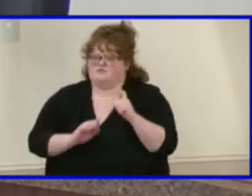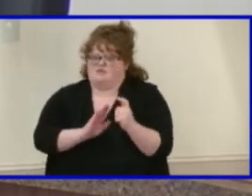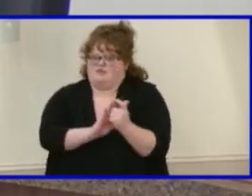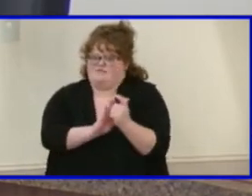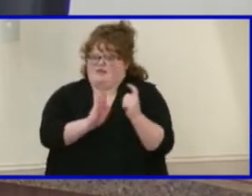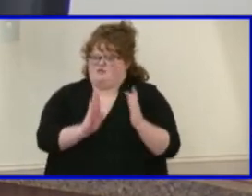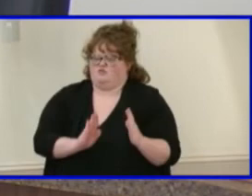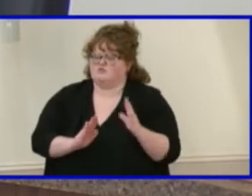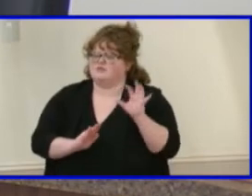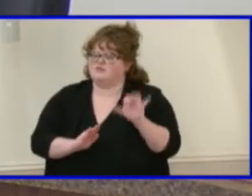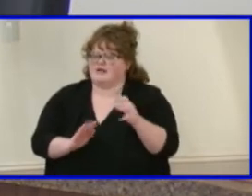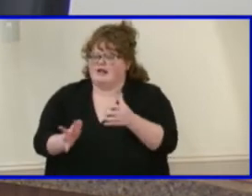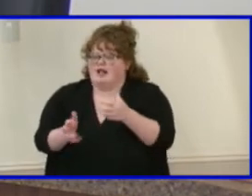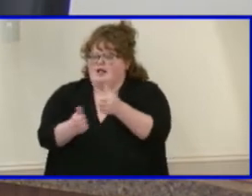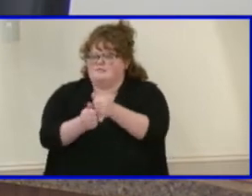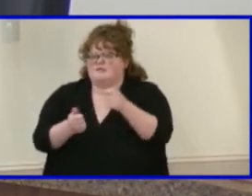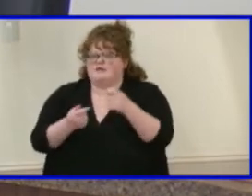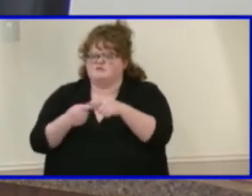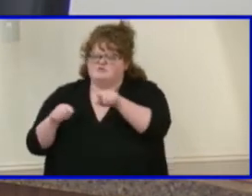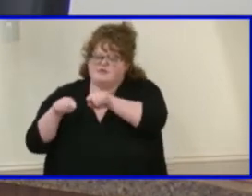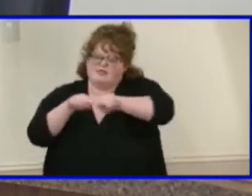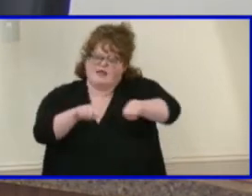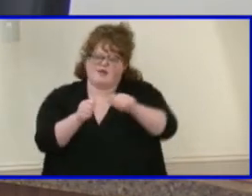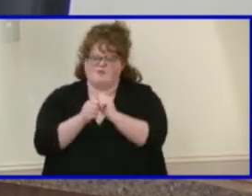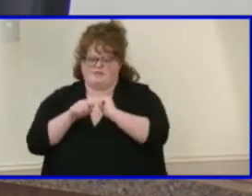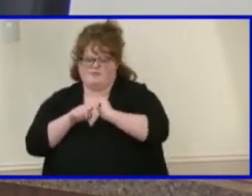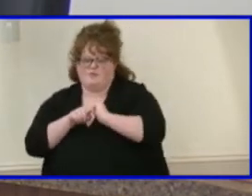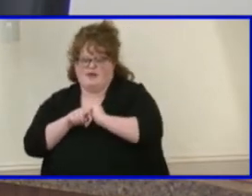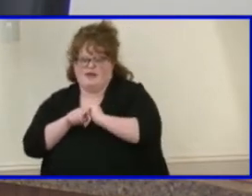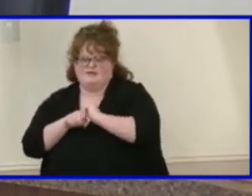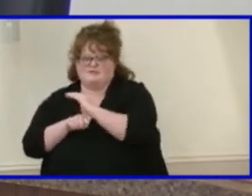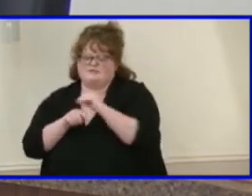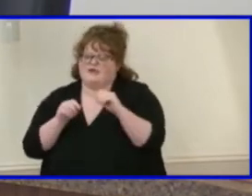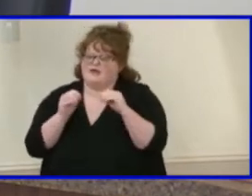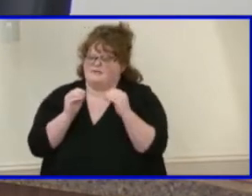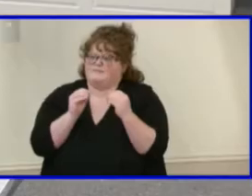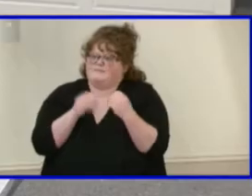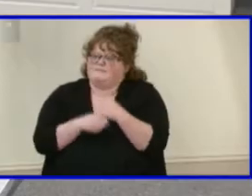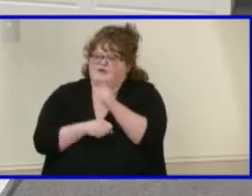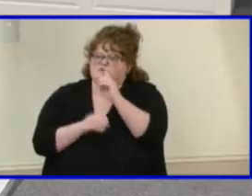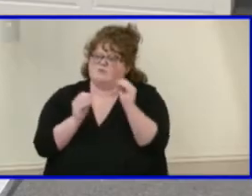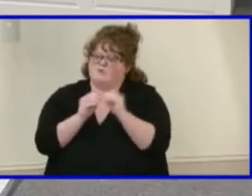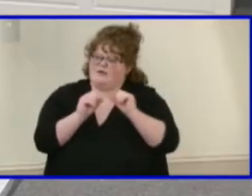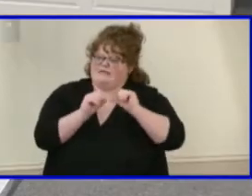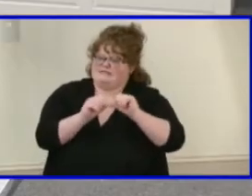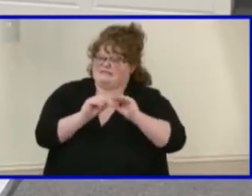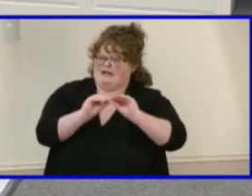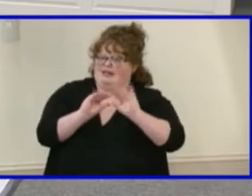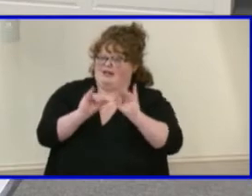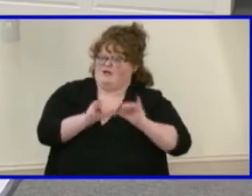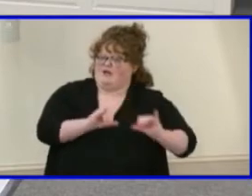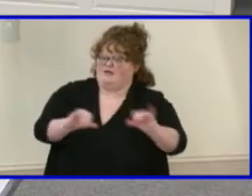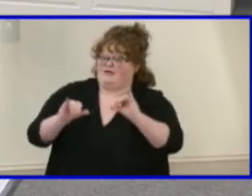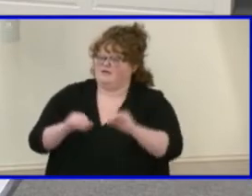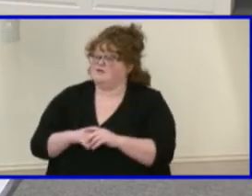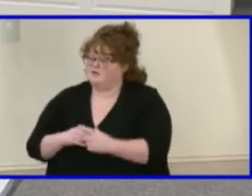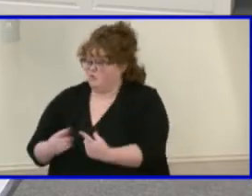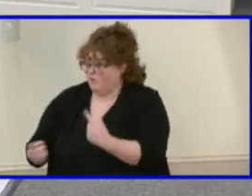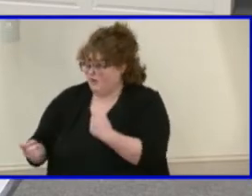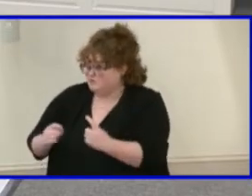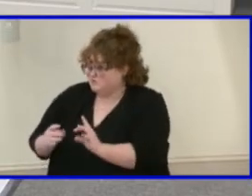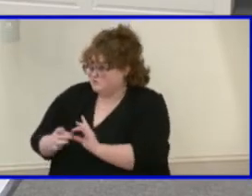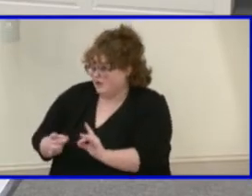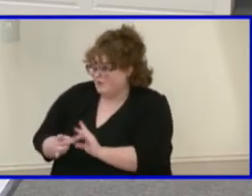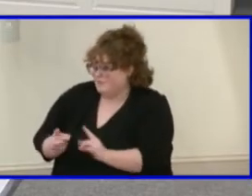been updated to align with practice and update wording for consistency and clarity. Board members, are there any questions or comments on this policy?